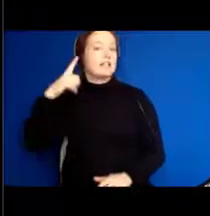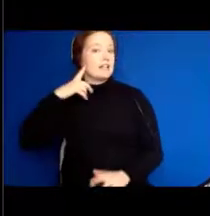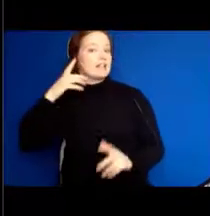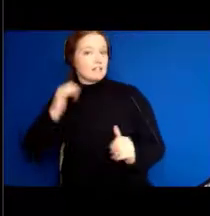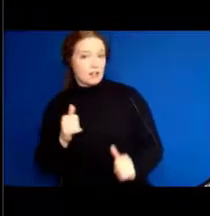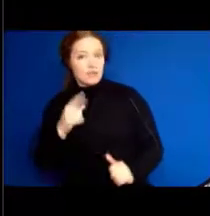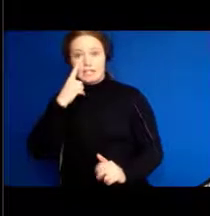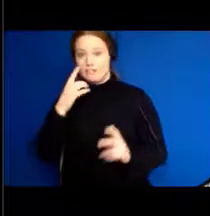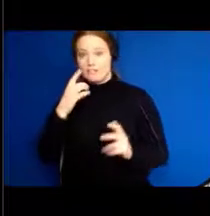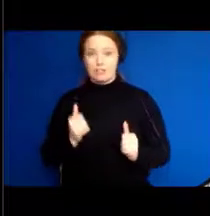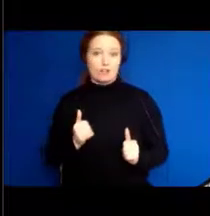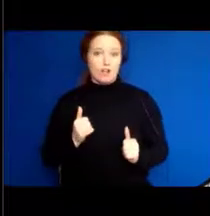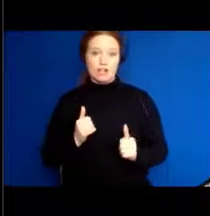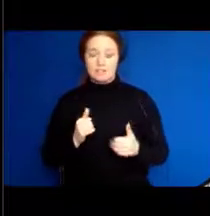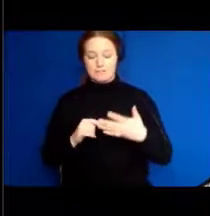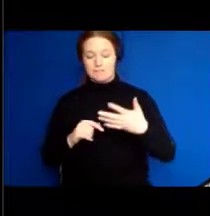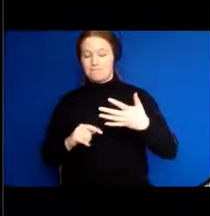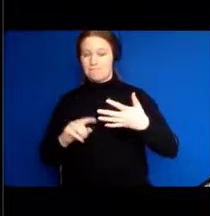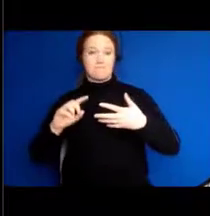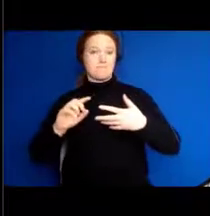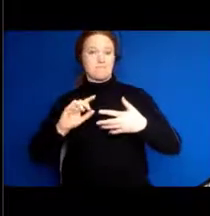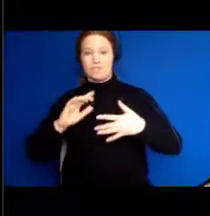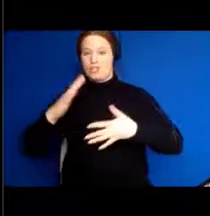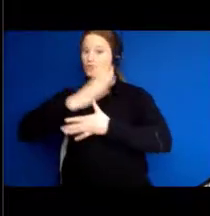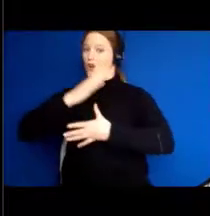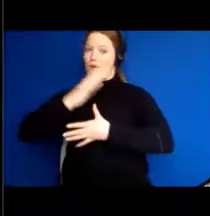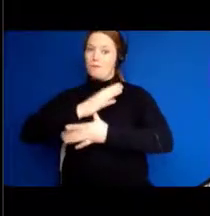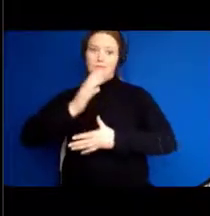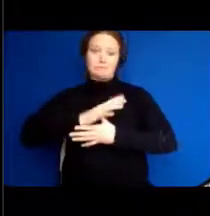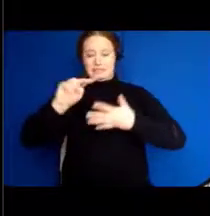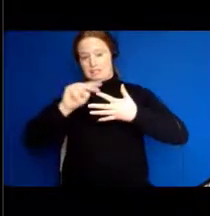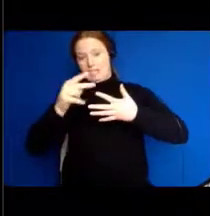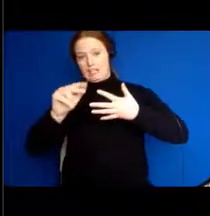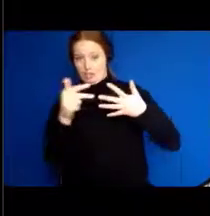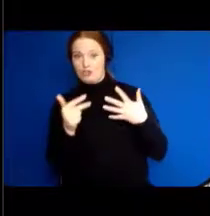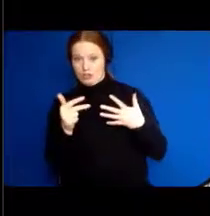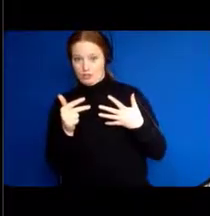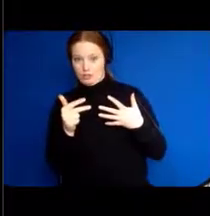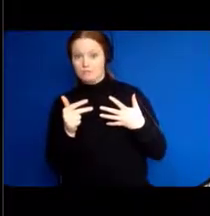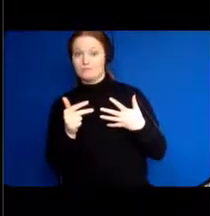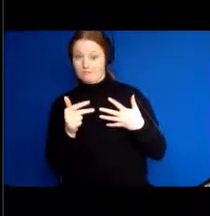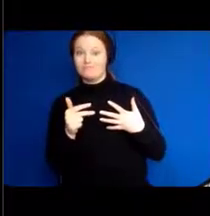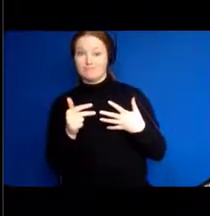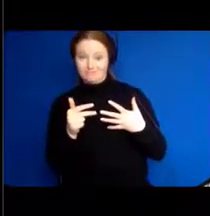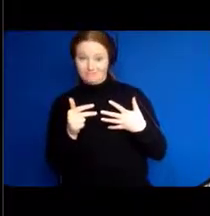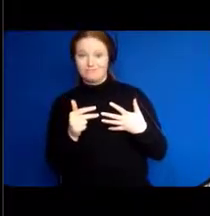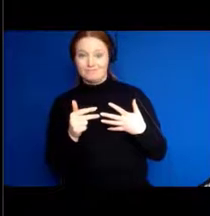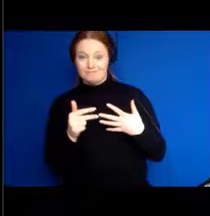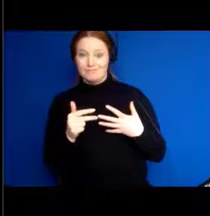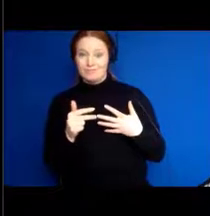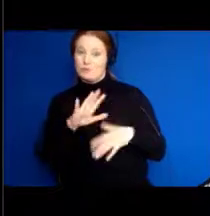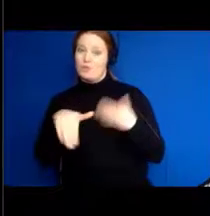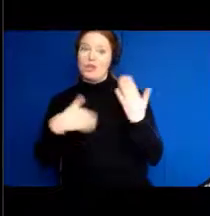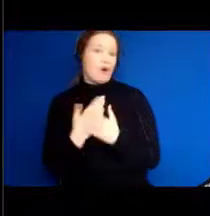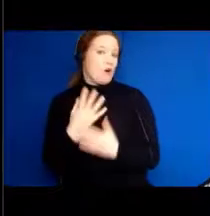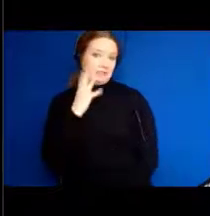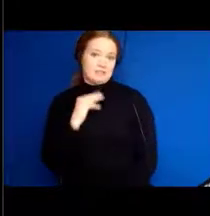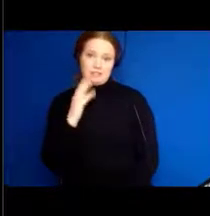confronted by these changes, some with more severe changes than others. Go to the next slide.